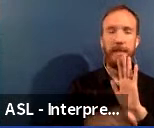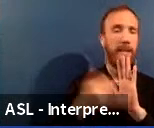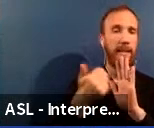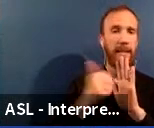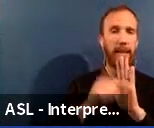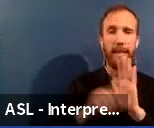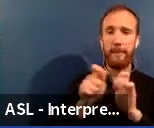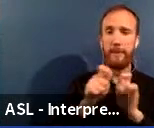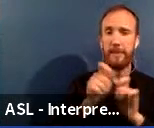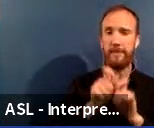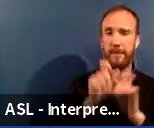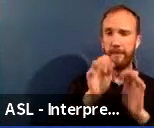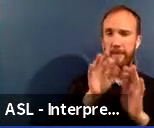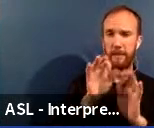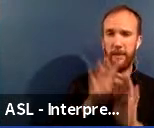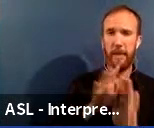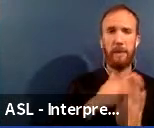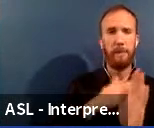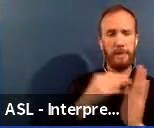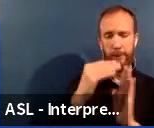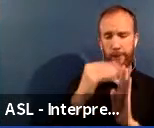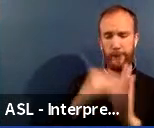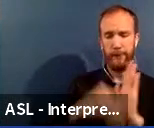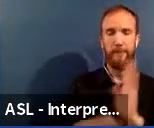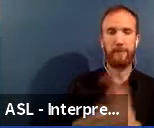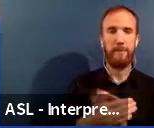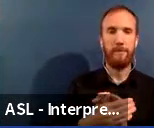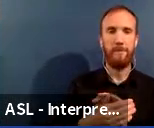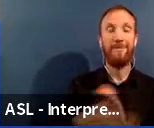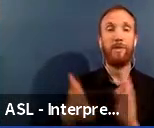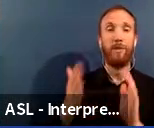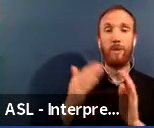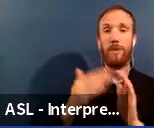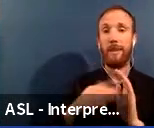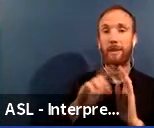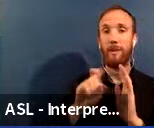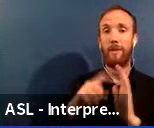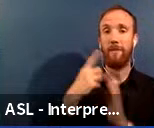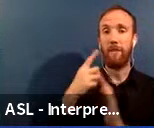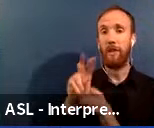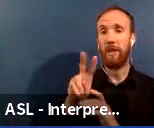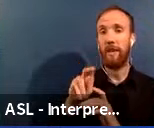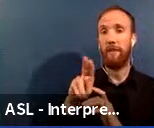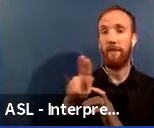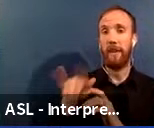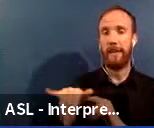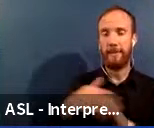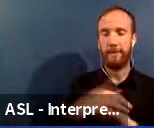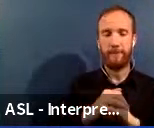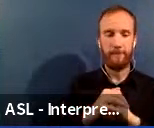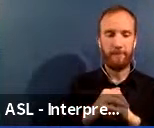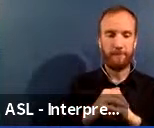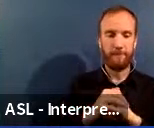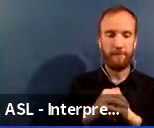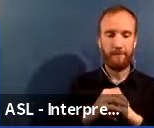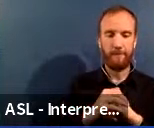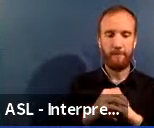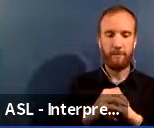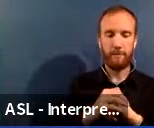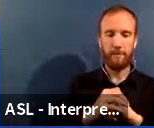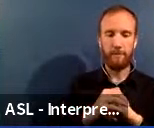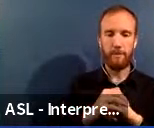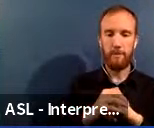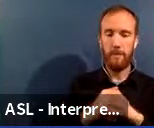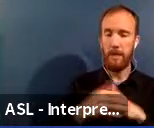things. Is there, this next question here should Vinny. Is there a public